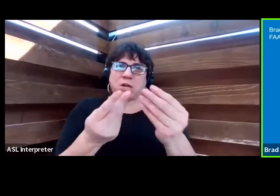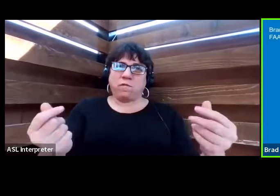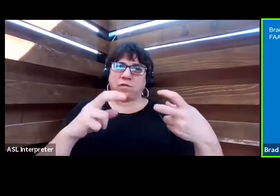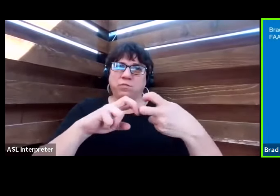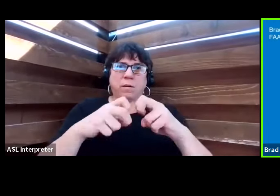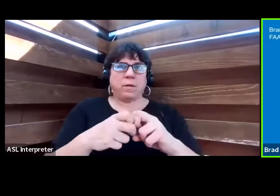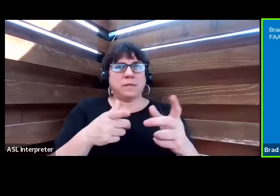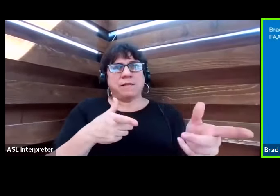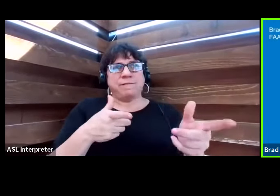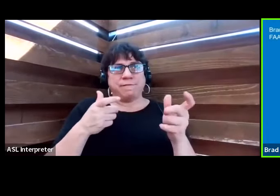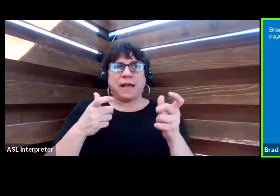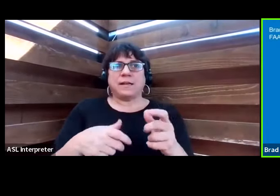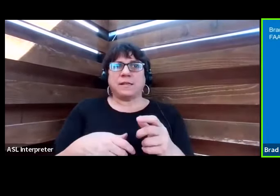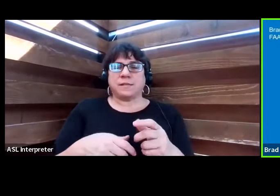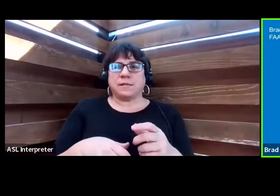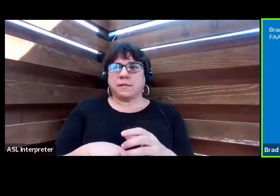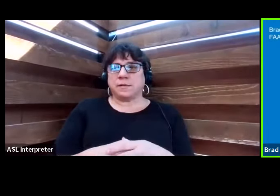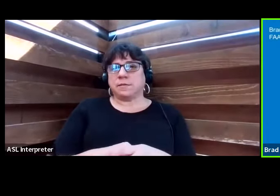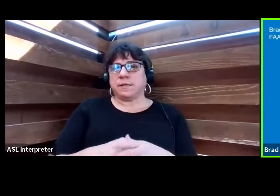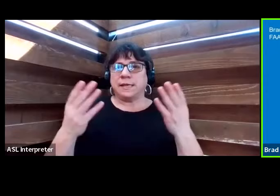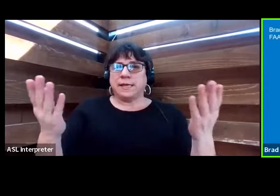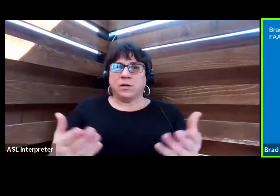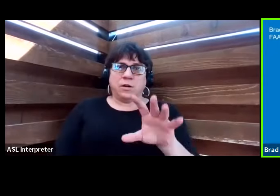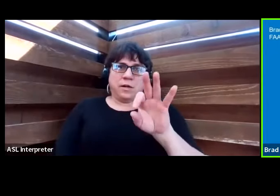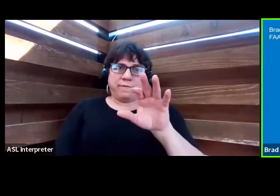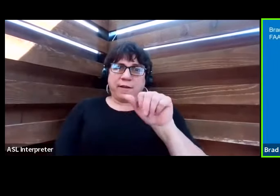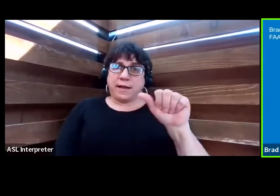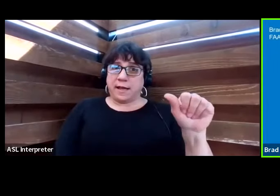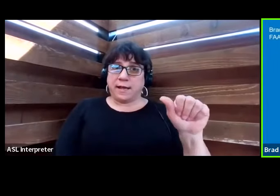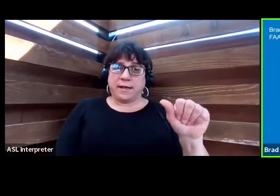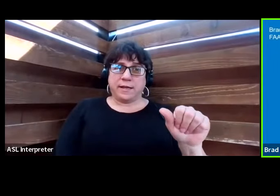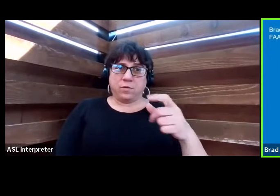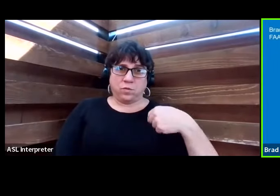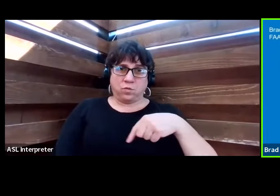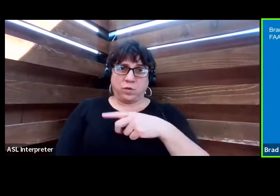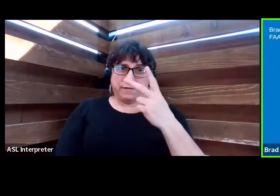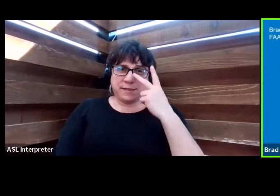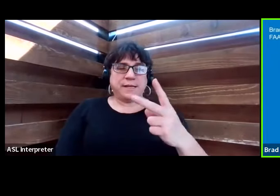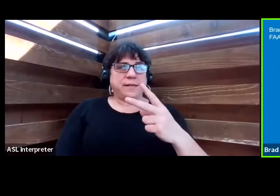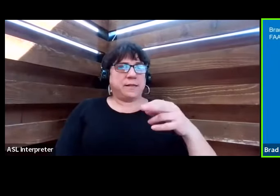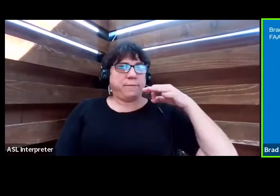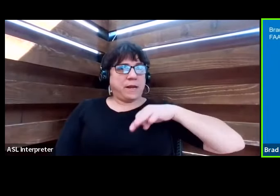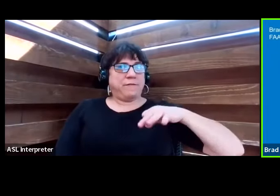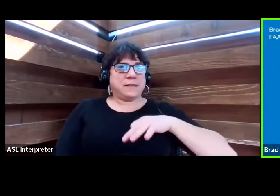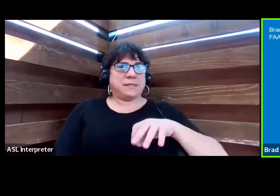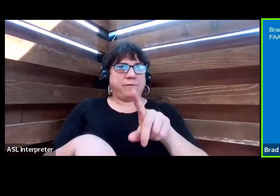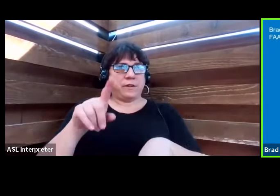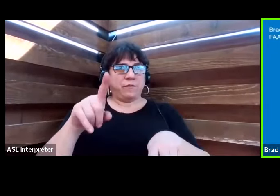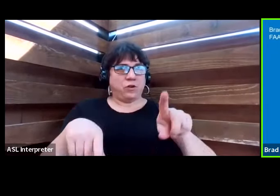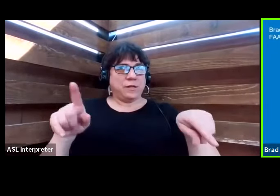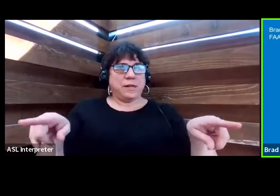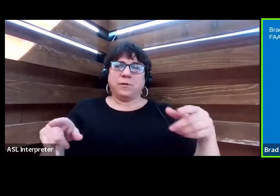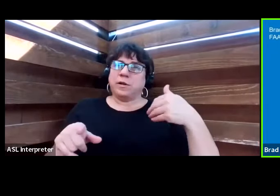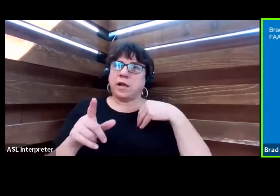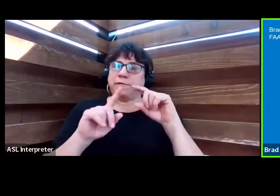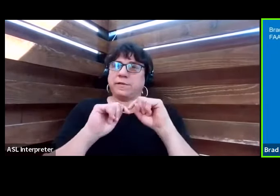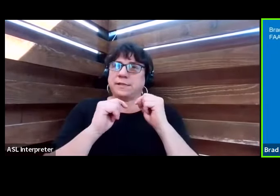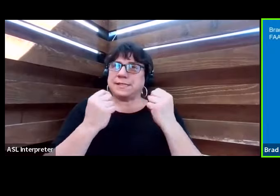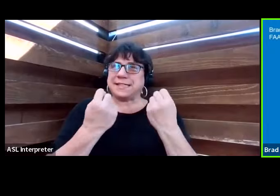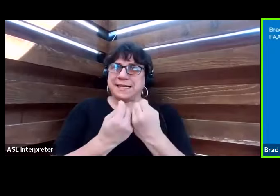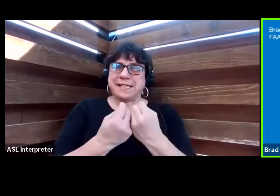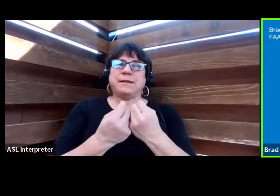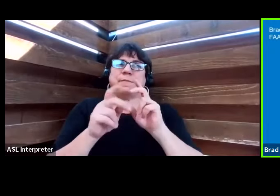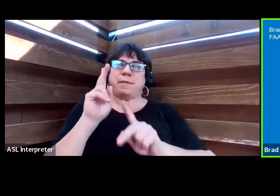faster. Here at the FAA, we've seen the benefits of diversity when we had a team of people with